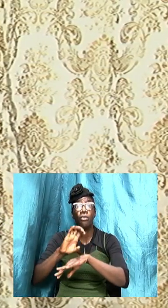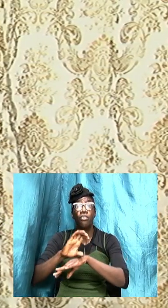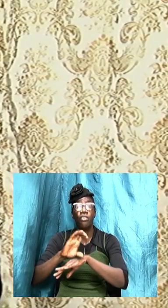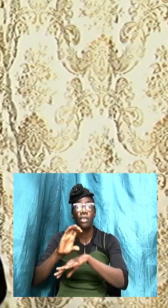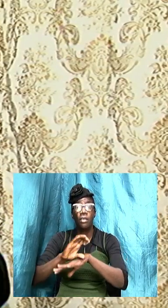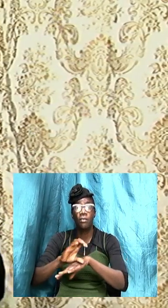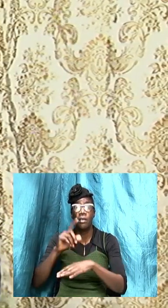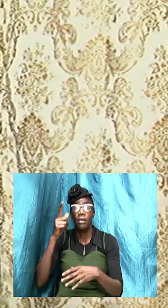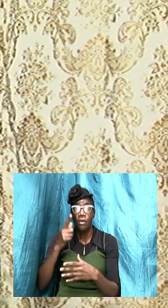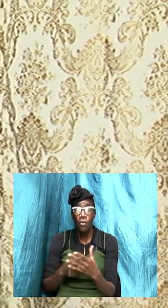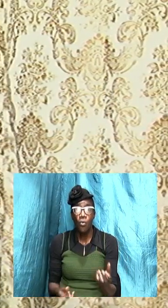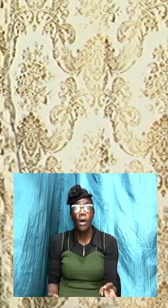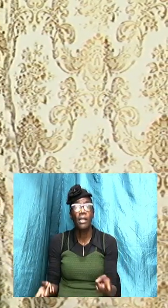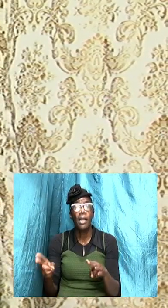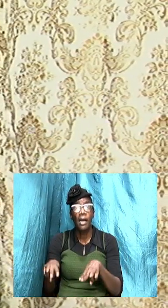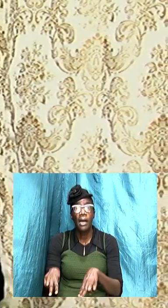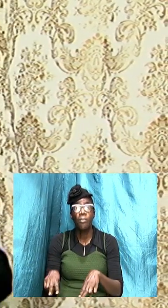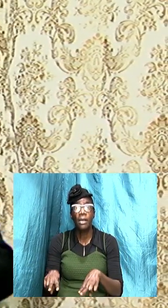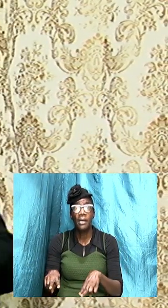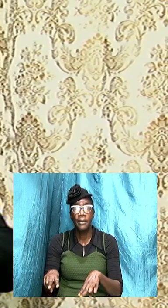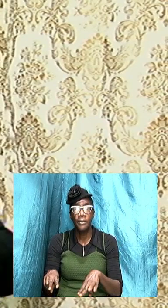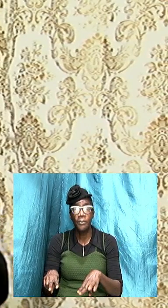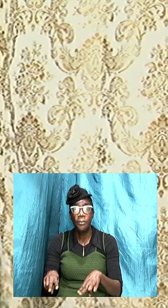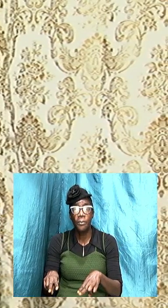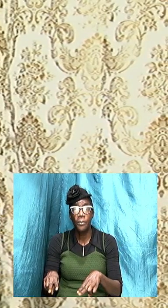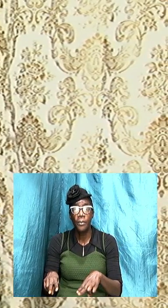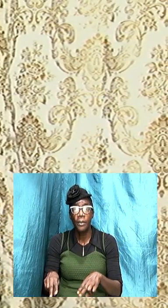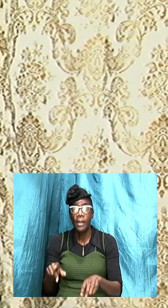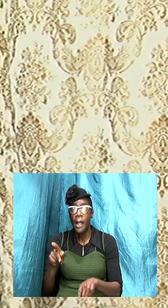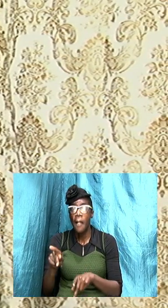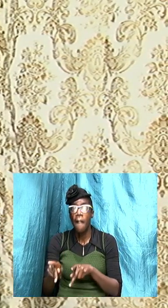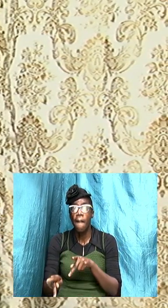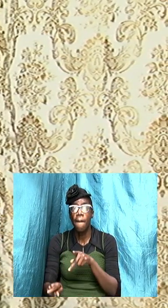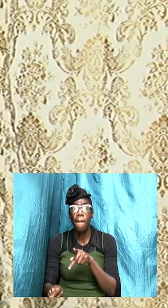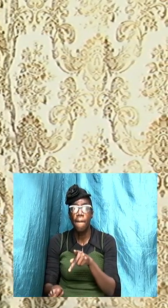and what is happening is that folks